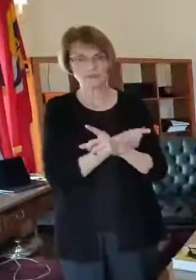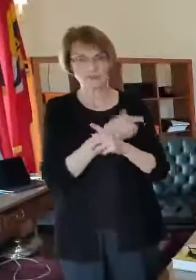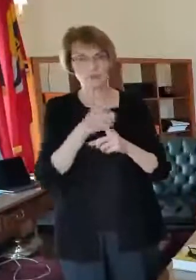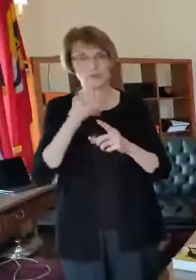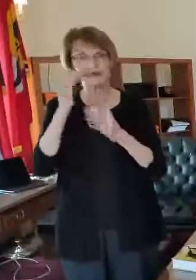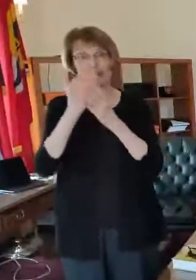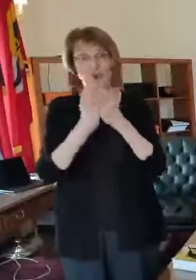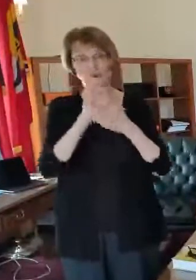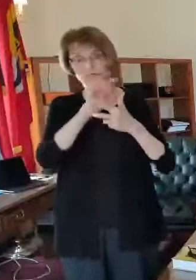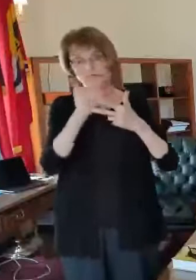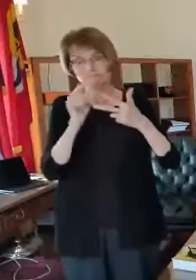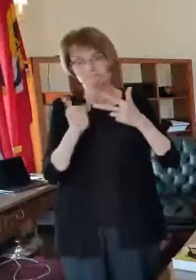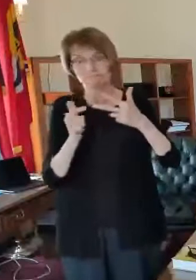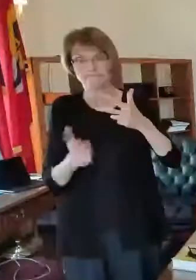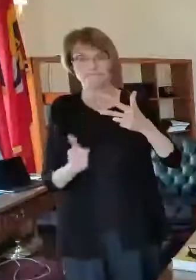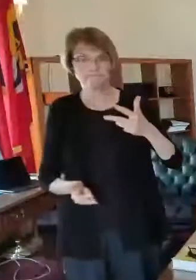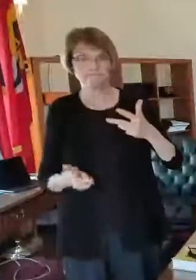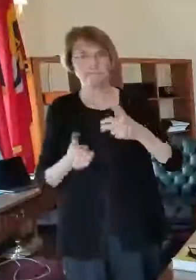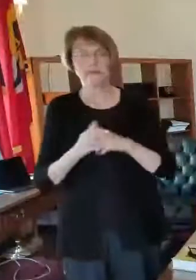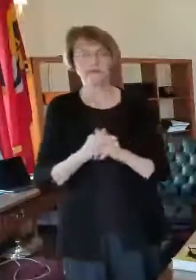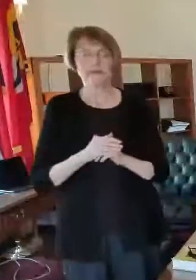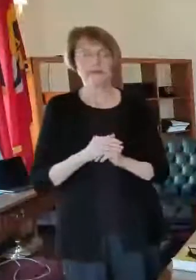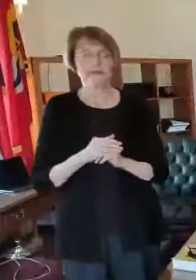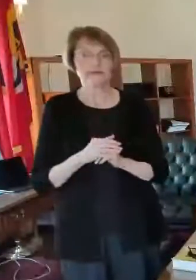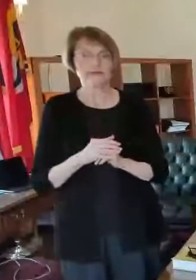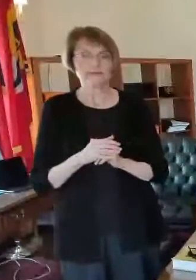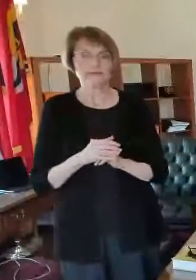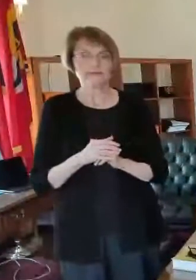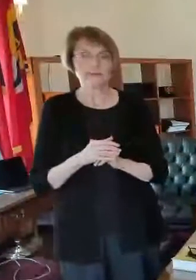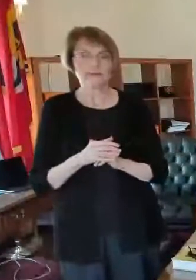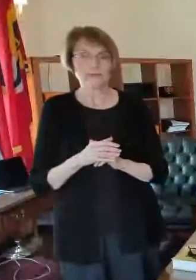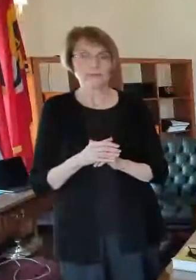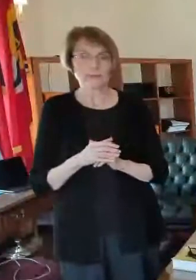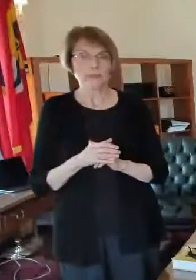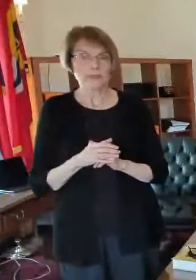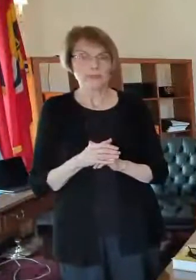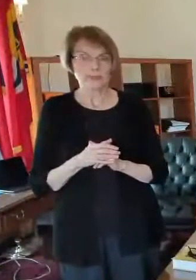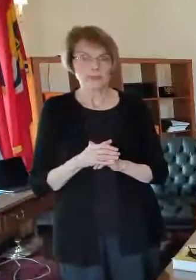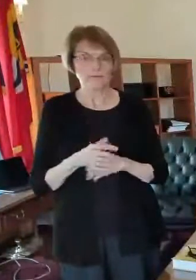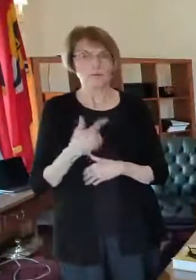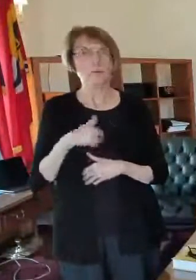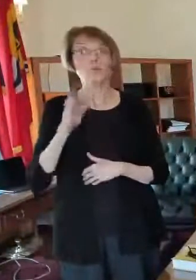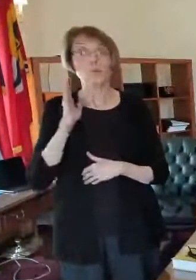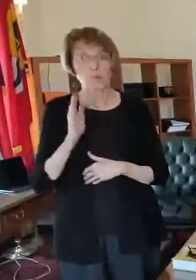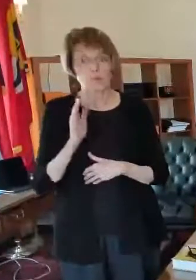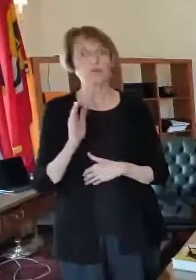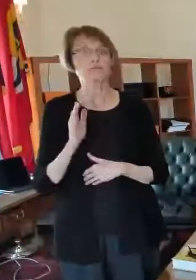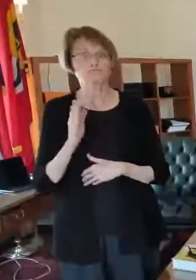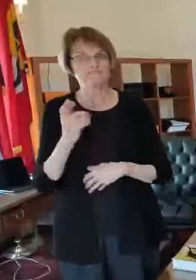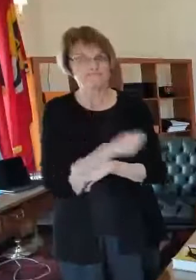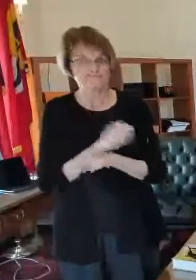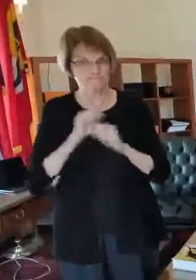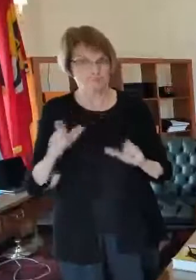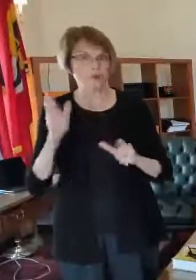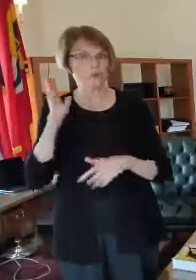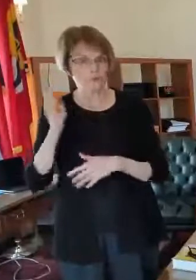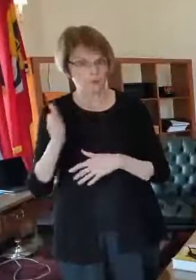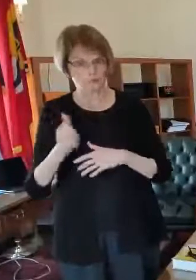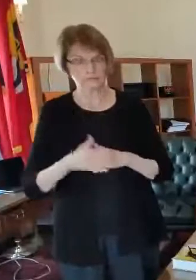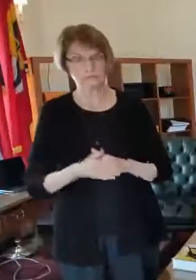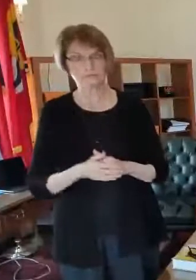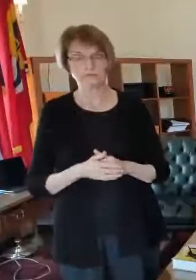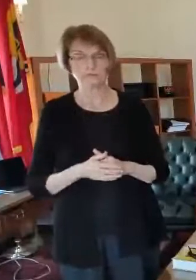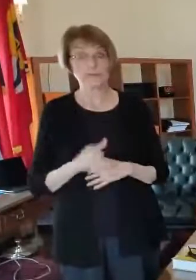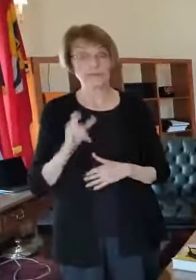list based on age groups um so we we will get there um please uh